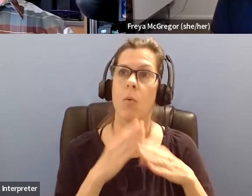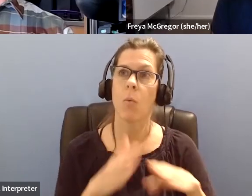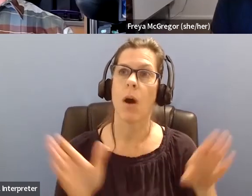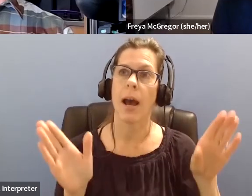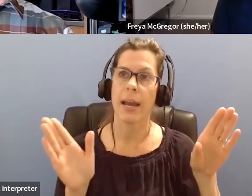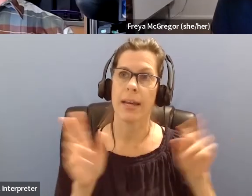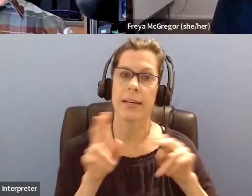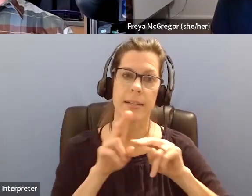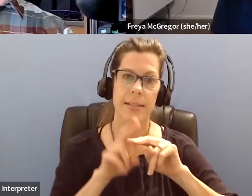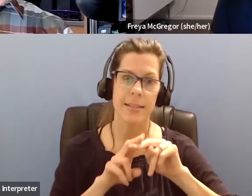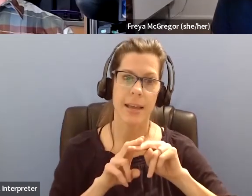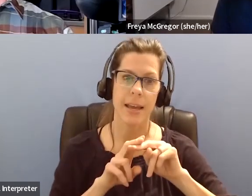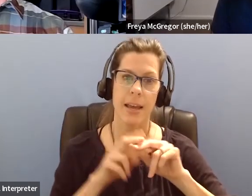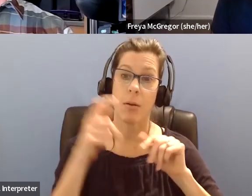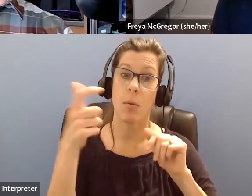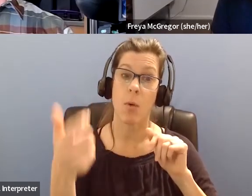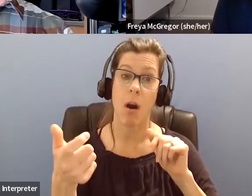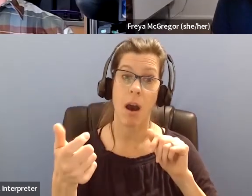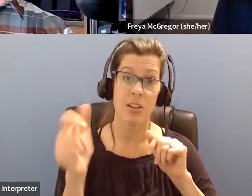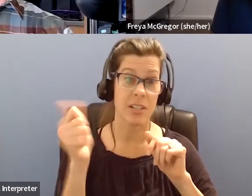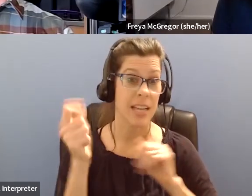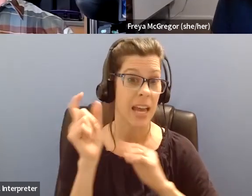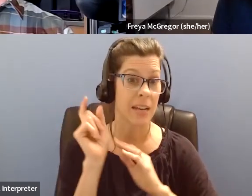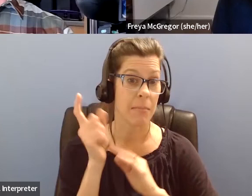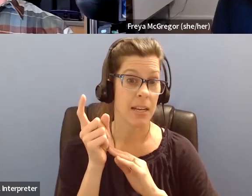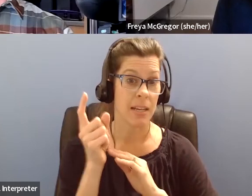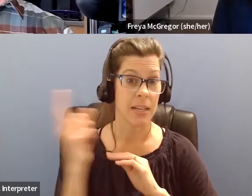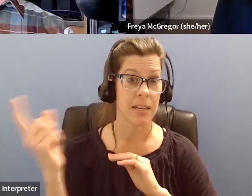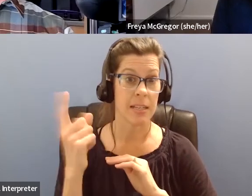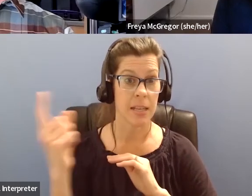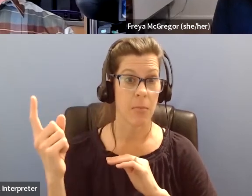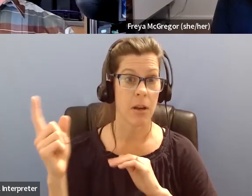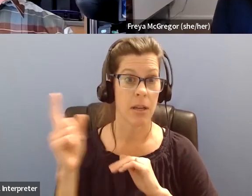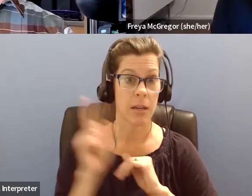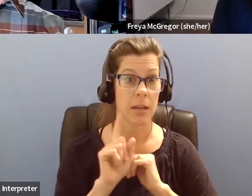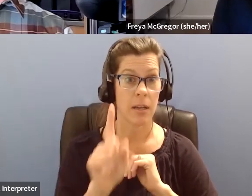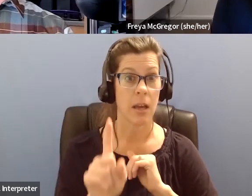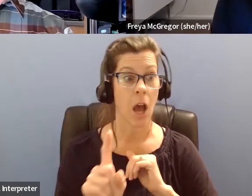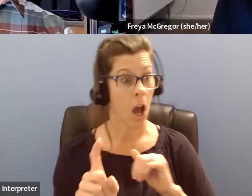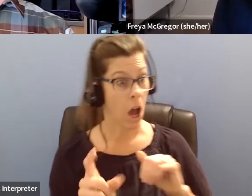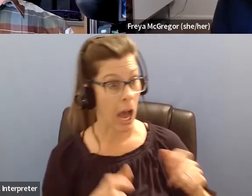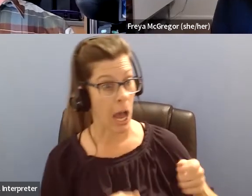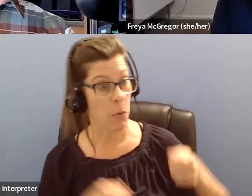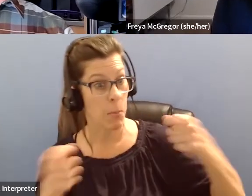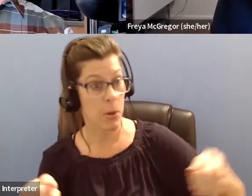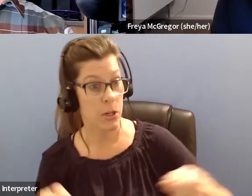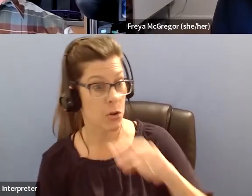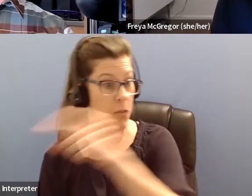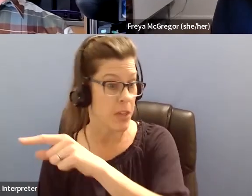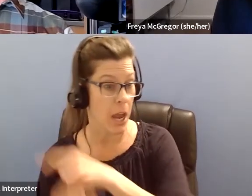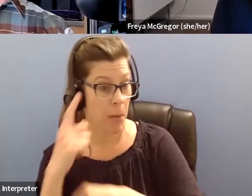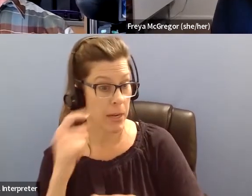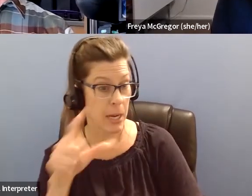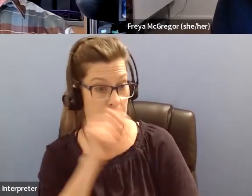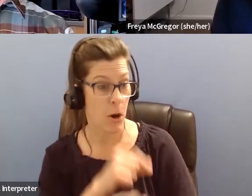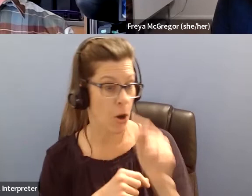so you can listen and watch a bird maybe for 10 minutes. And somebody comes up and somebody like, here, let me push you over there because, you know, there's a bird